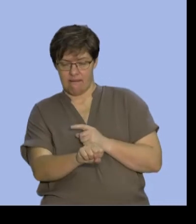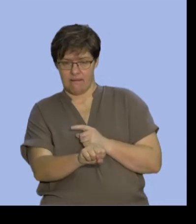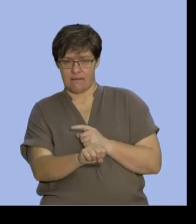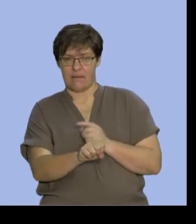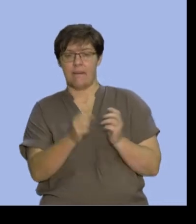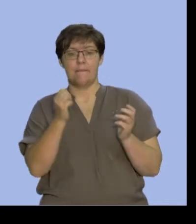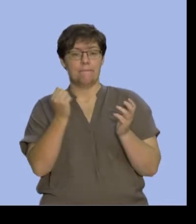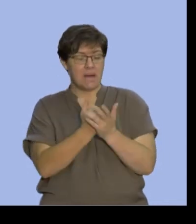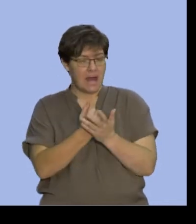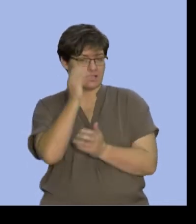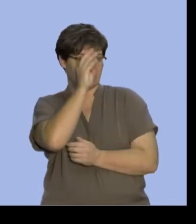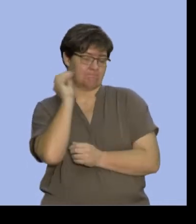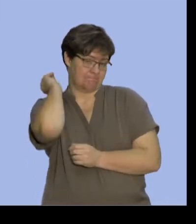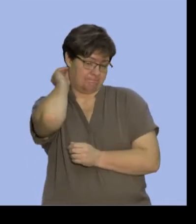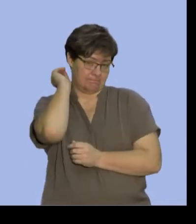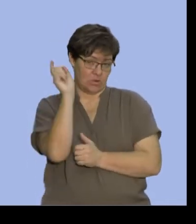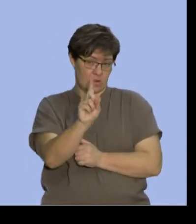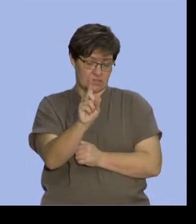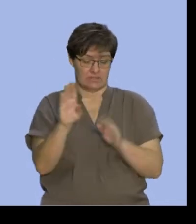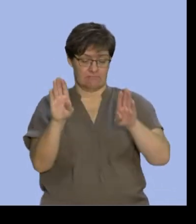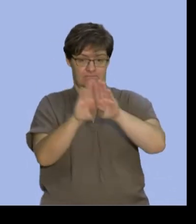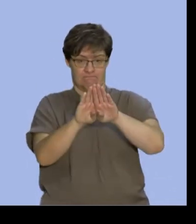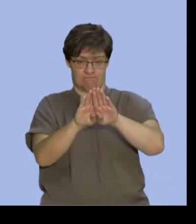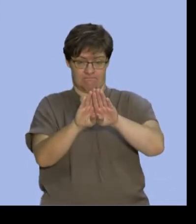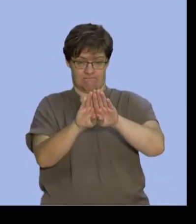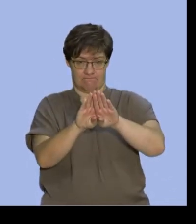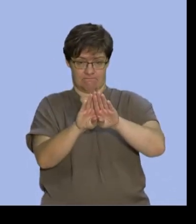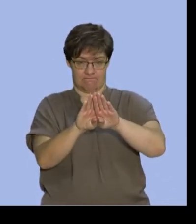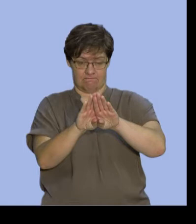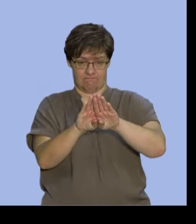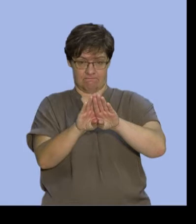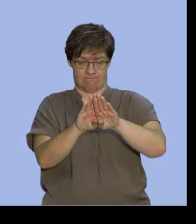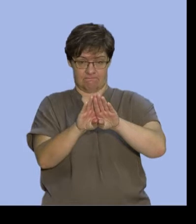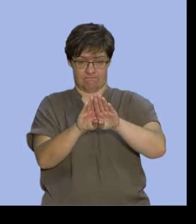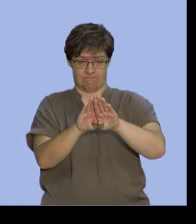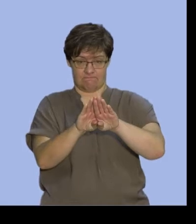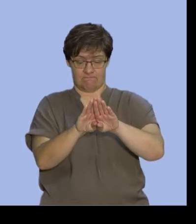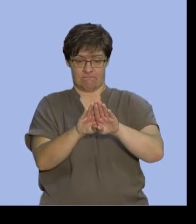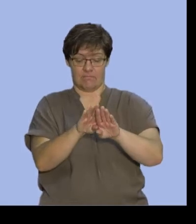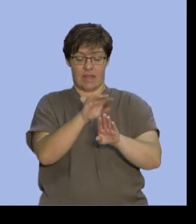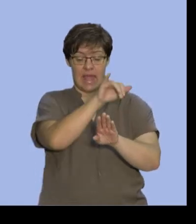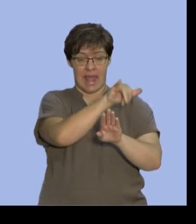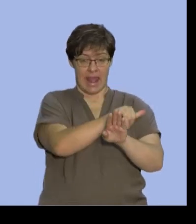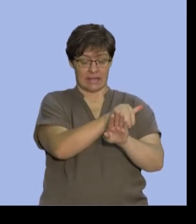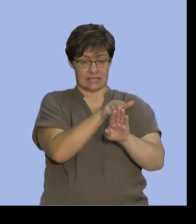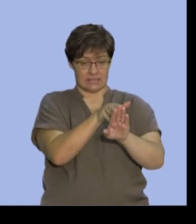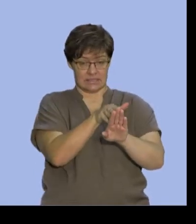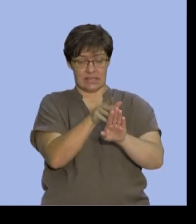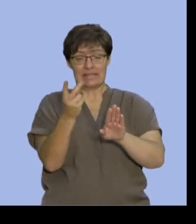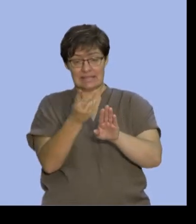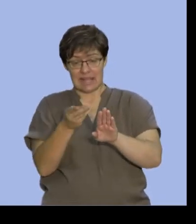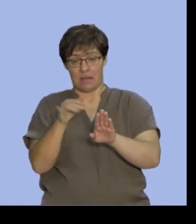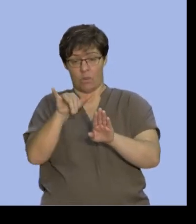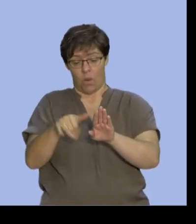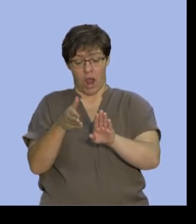into account the intersection. The element that was in X and the element